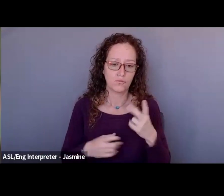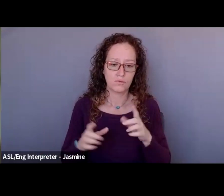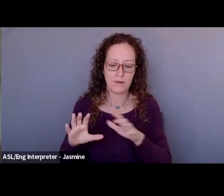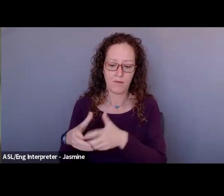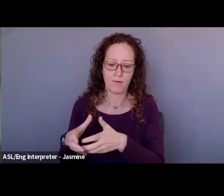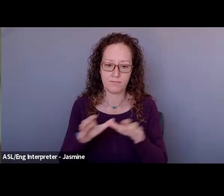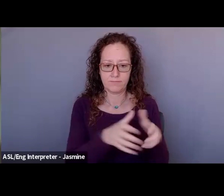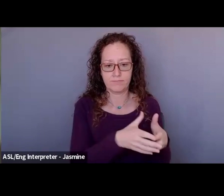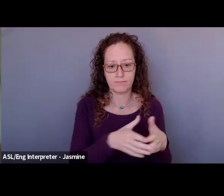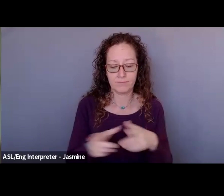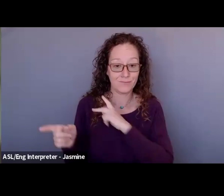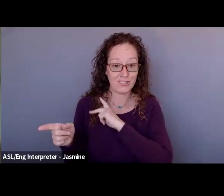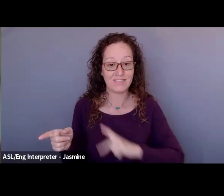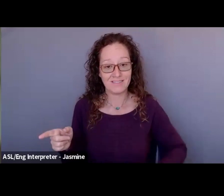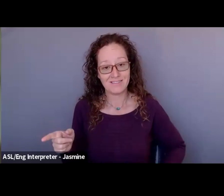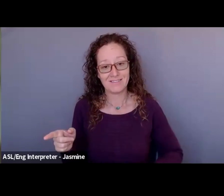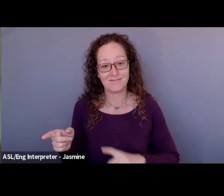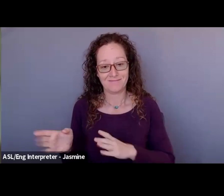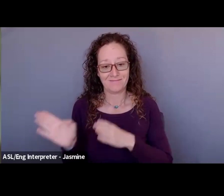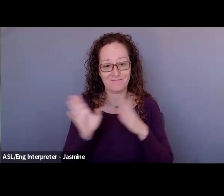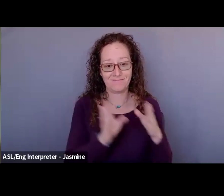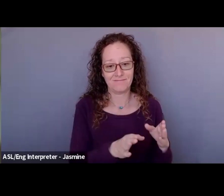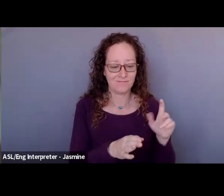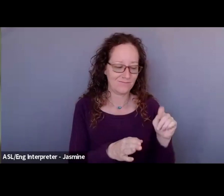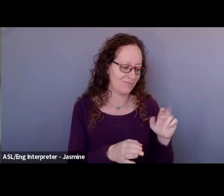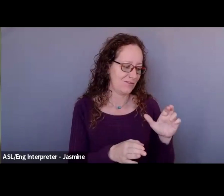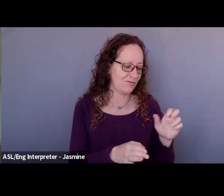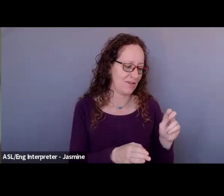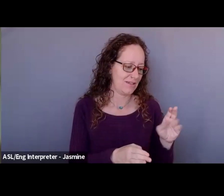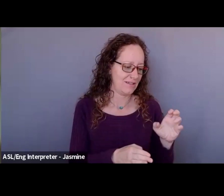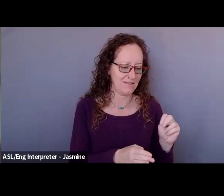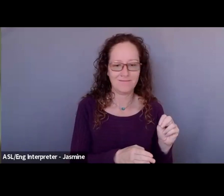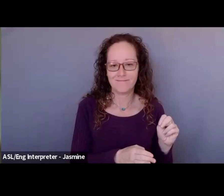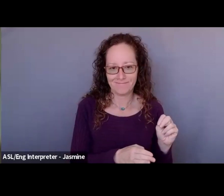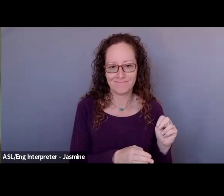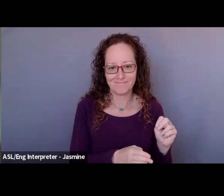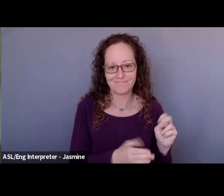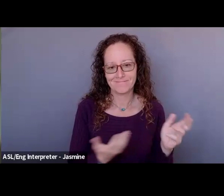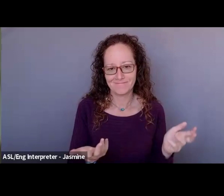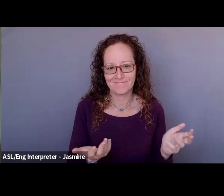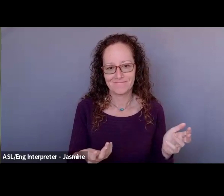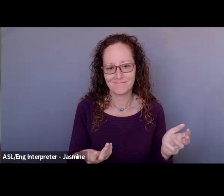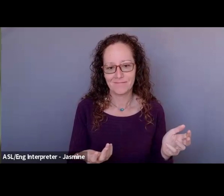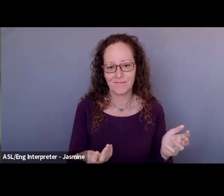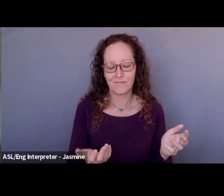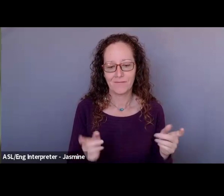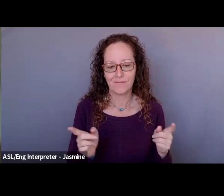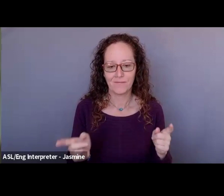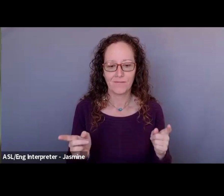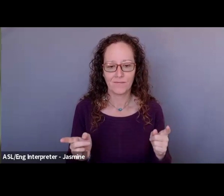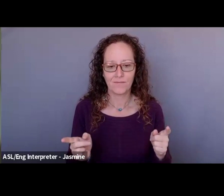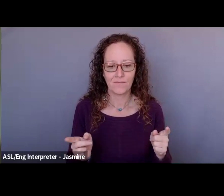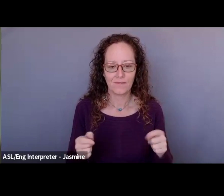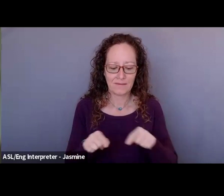There's Princeton and then there's Trenton. And even though we're only about eight